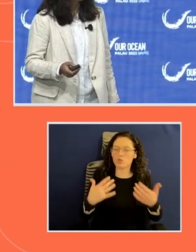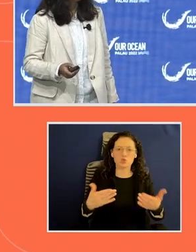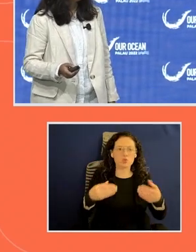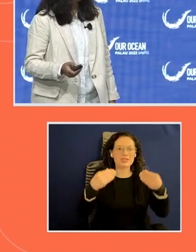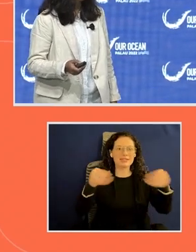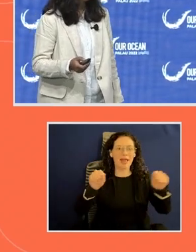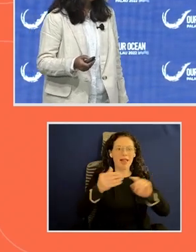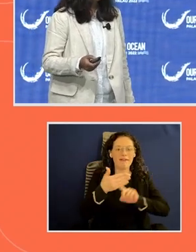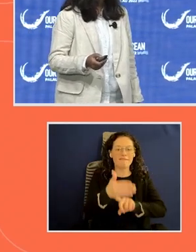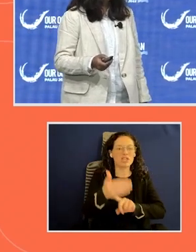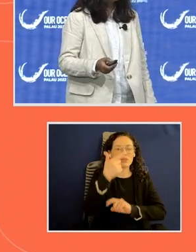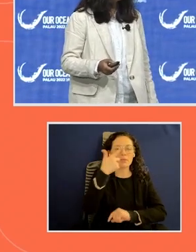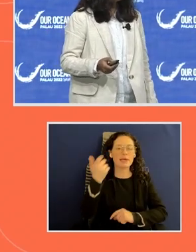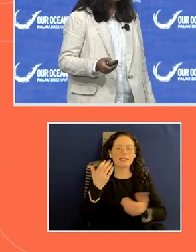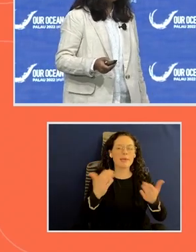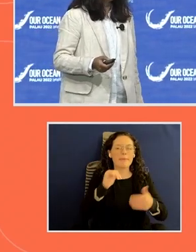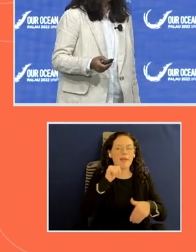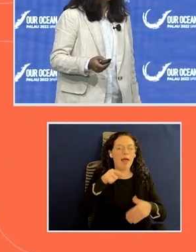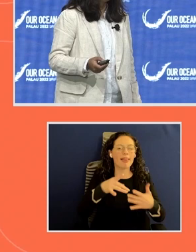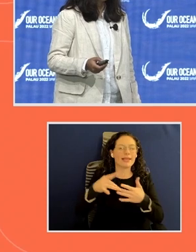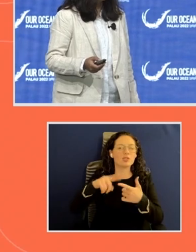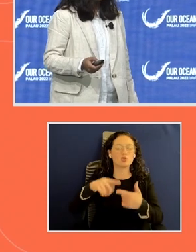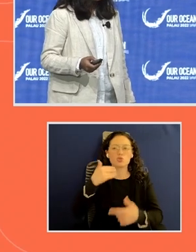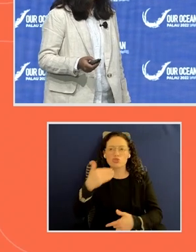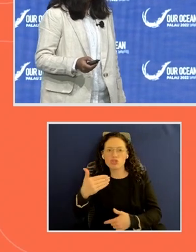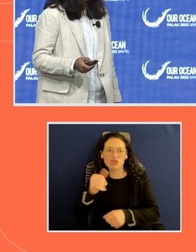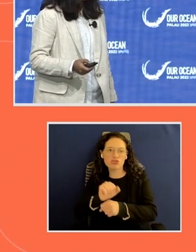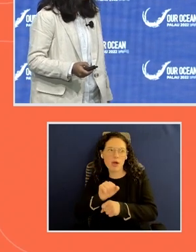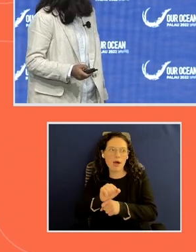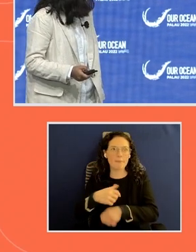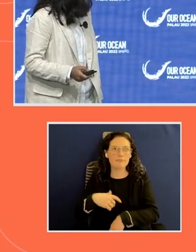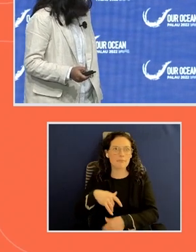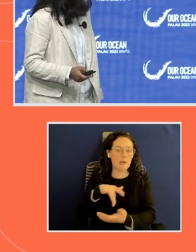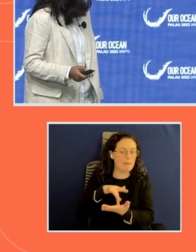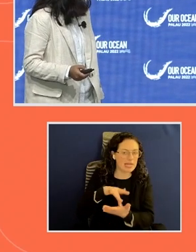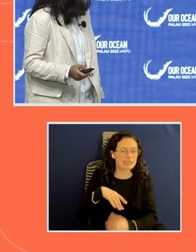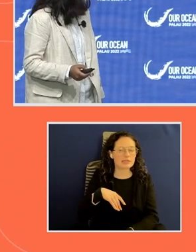jobs like studying medicine, law, or economics.